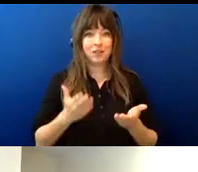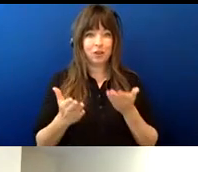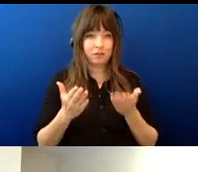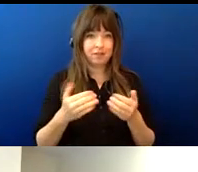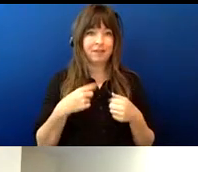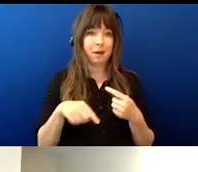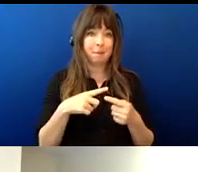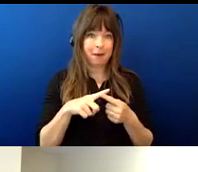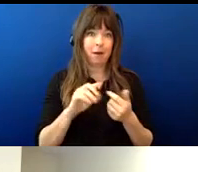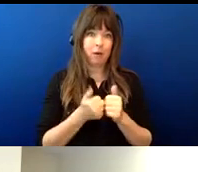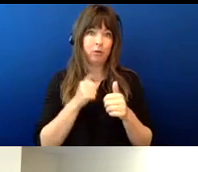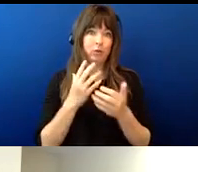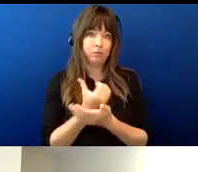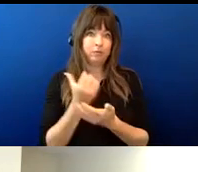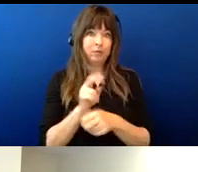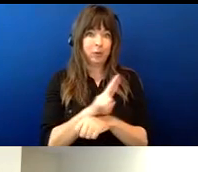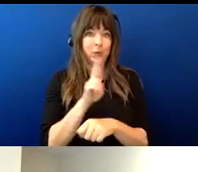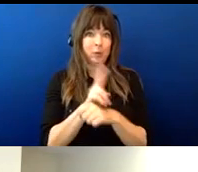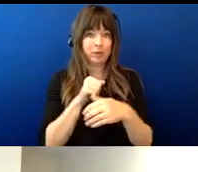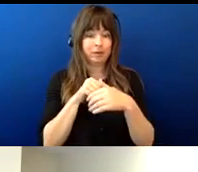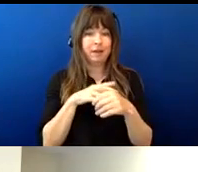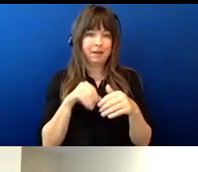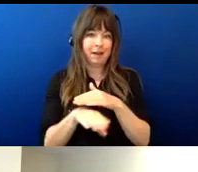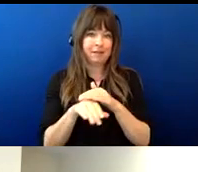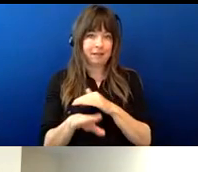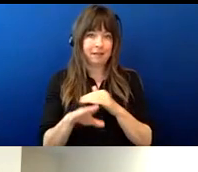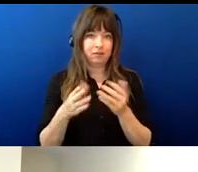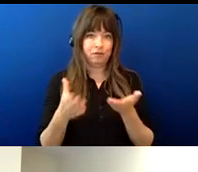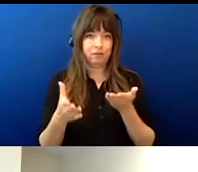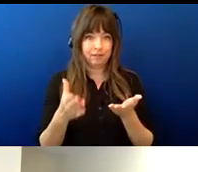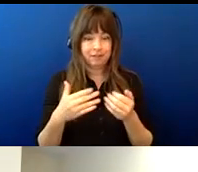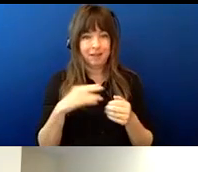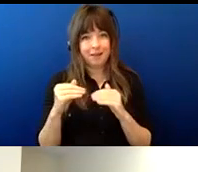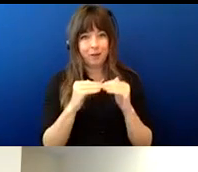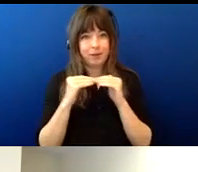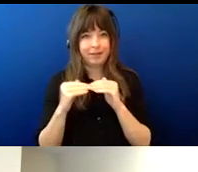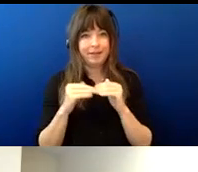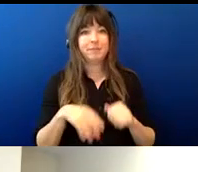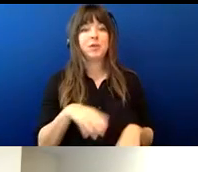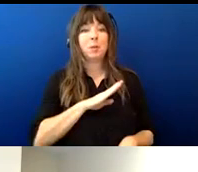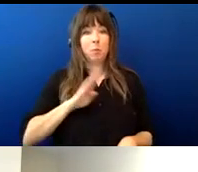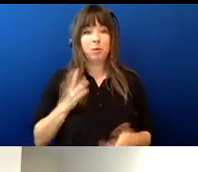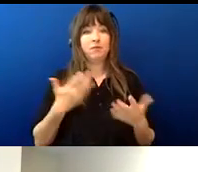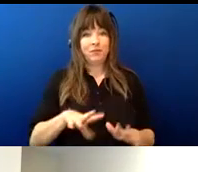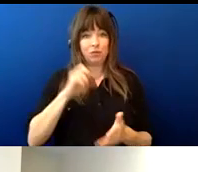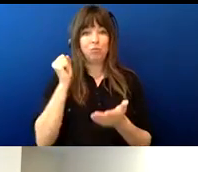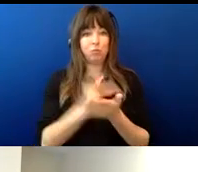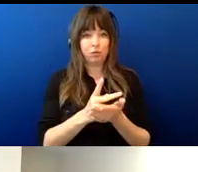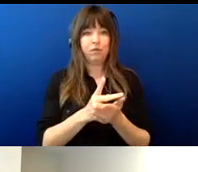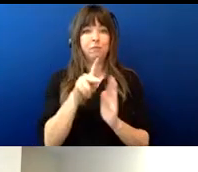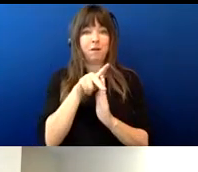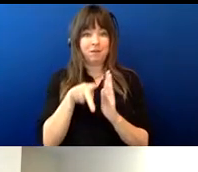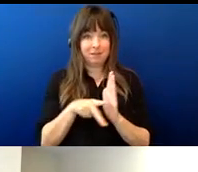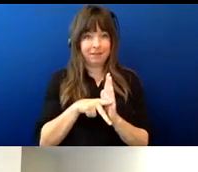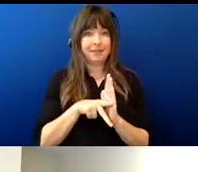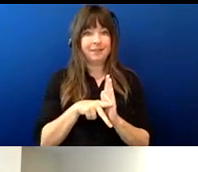equity our board last thursday night at the board meeting approved our policy and we have that now as the legs or the foundation